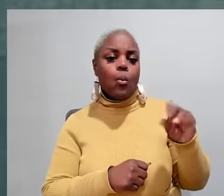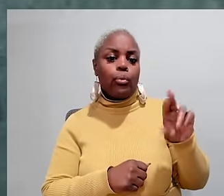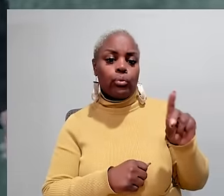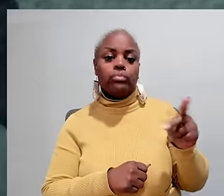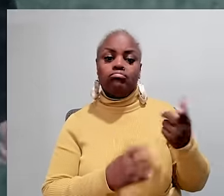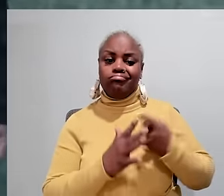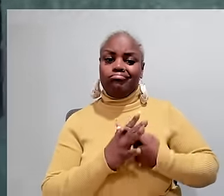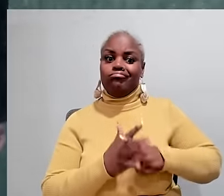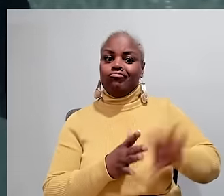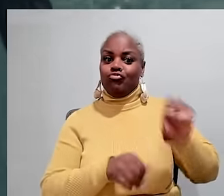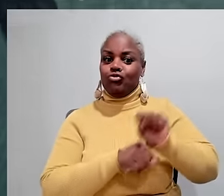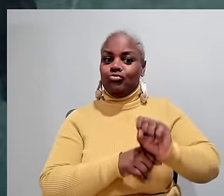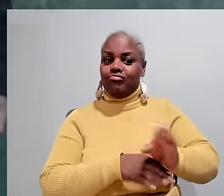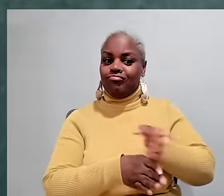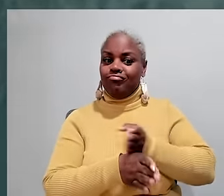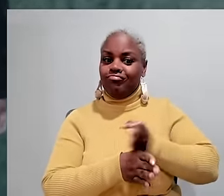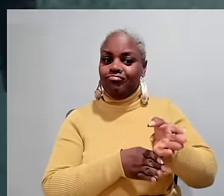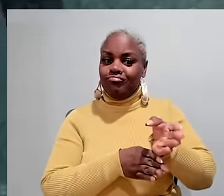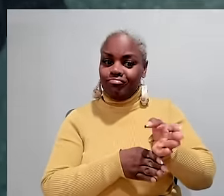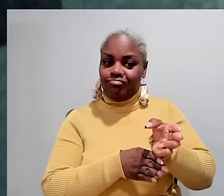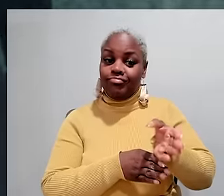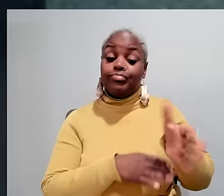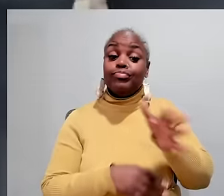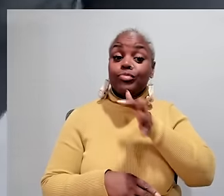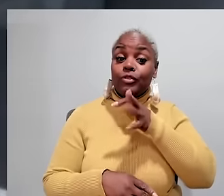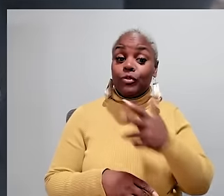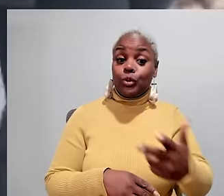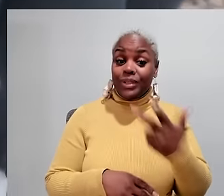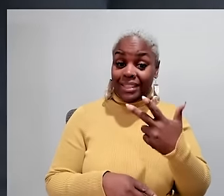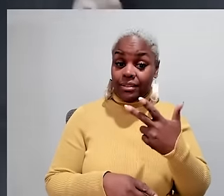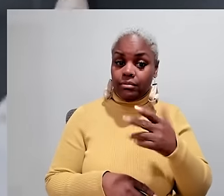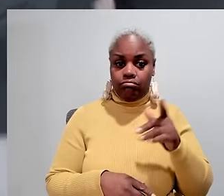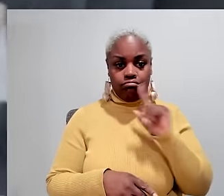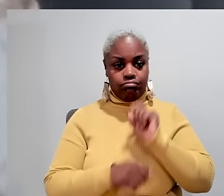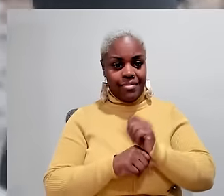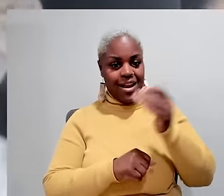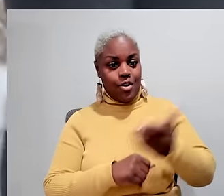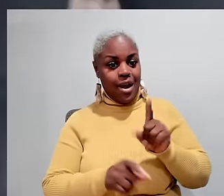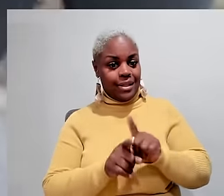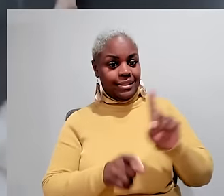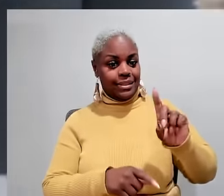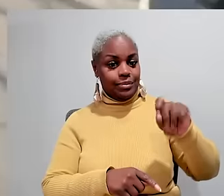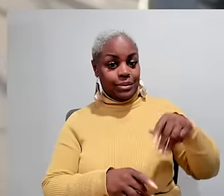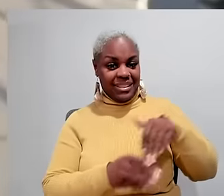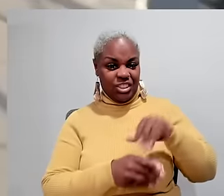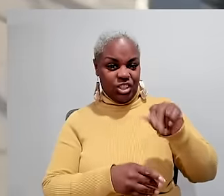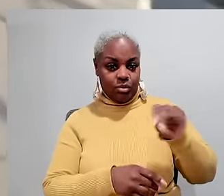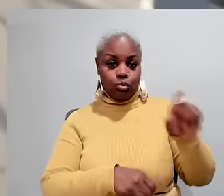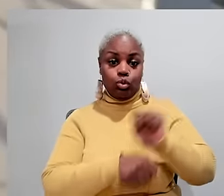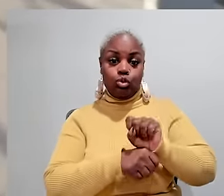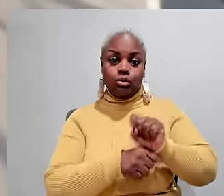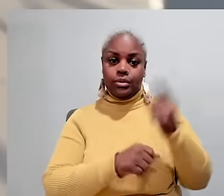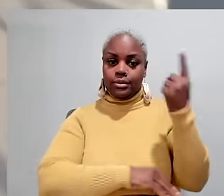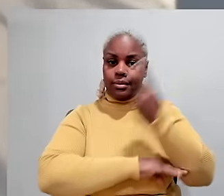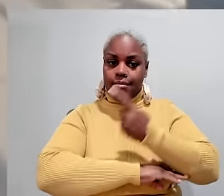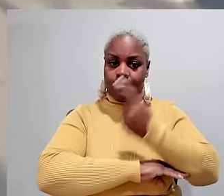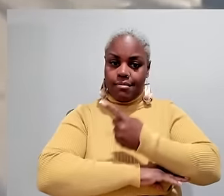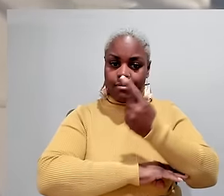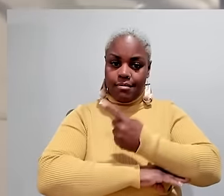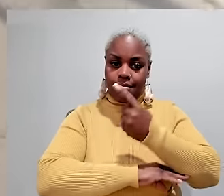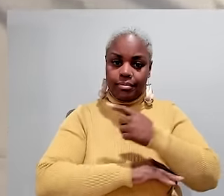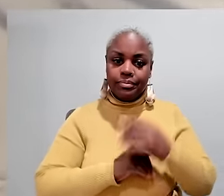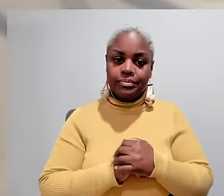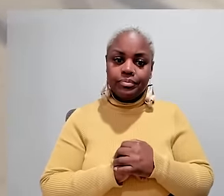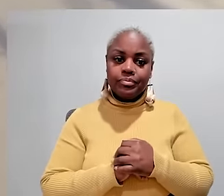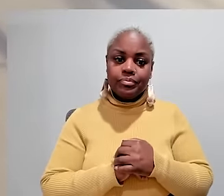in Brooklyn New York 25 year old Fatima Howard is just starting her career the mother of three was